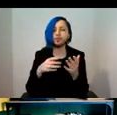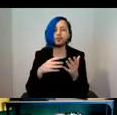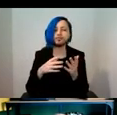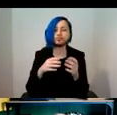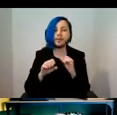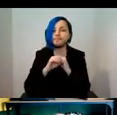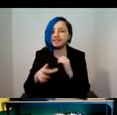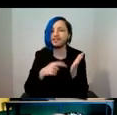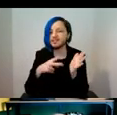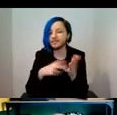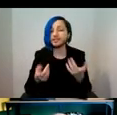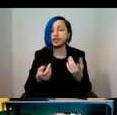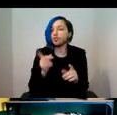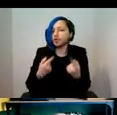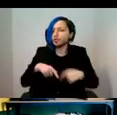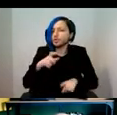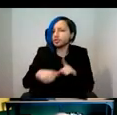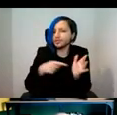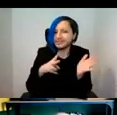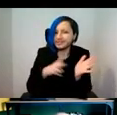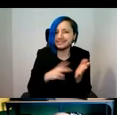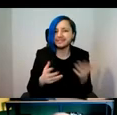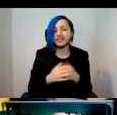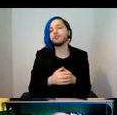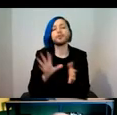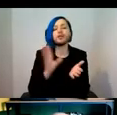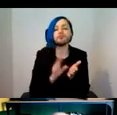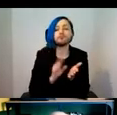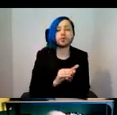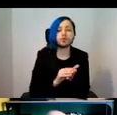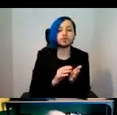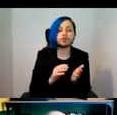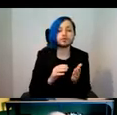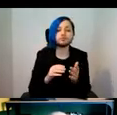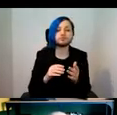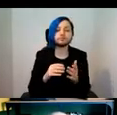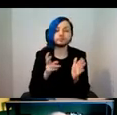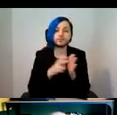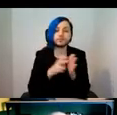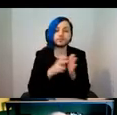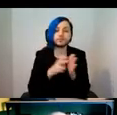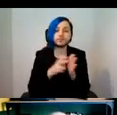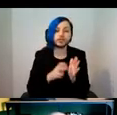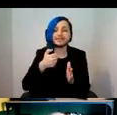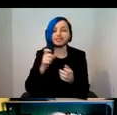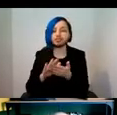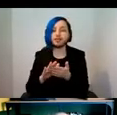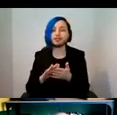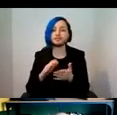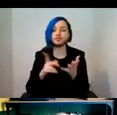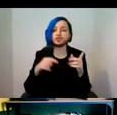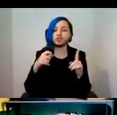record, document and preserve 16 channels of television off air, automated, obviously, since